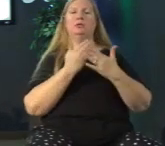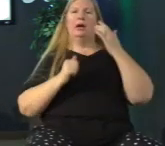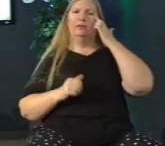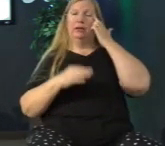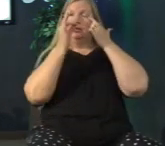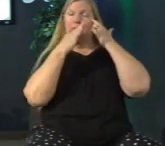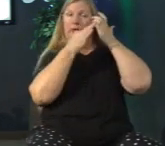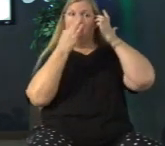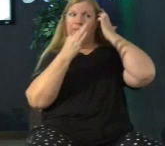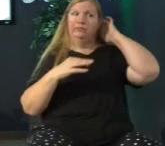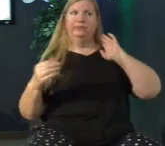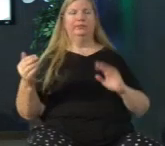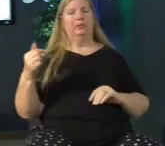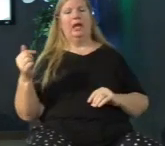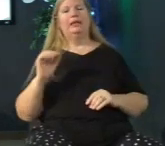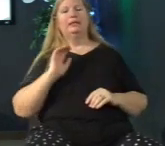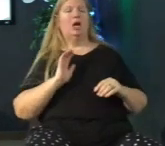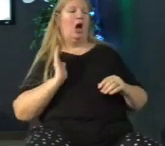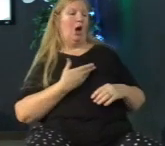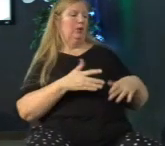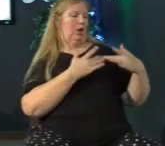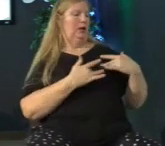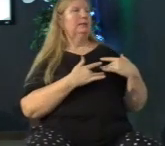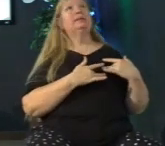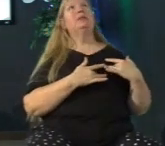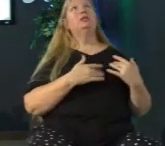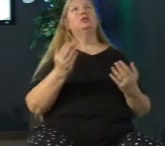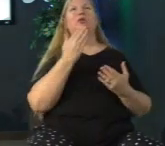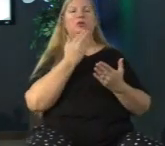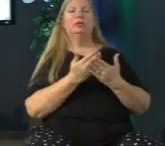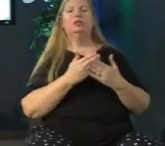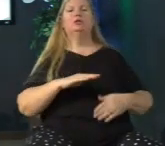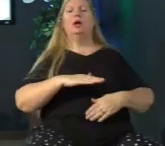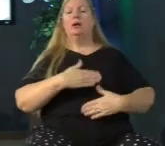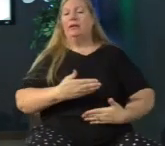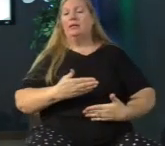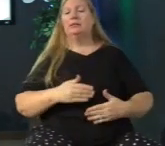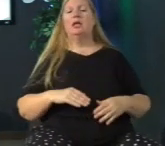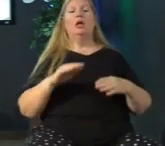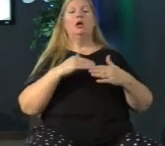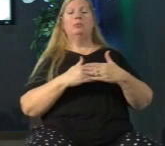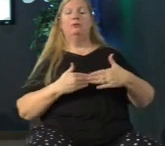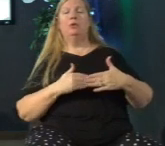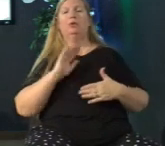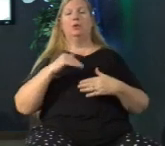and it is always good for our hearts to confess Lord before we partake of your bread